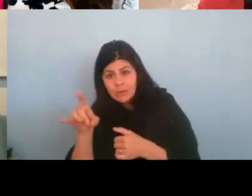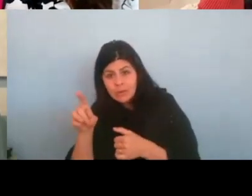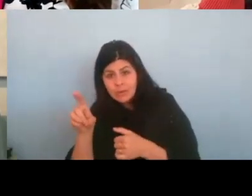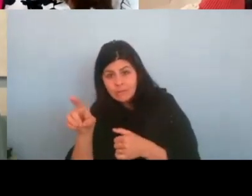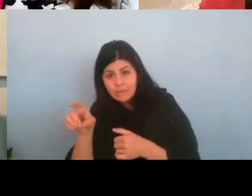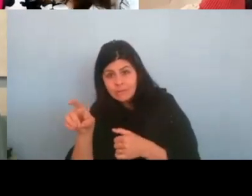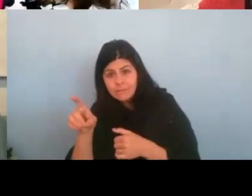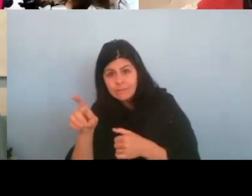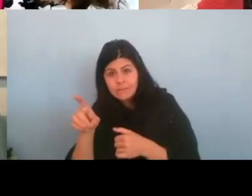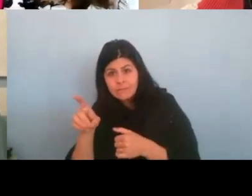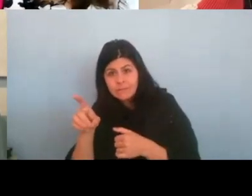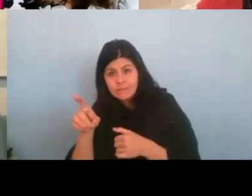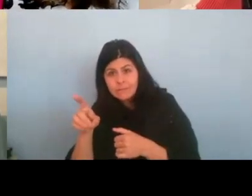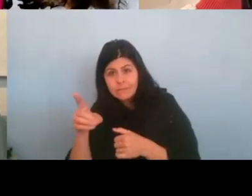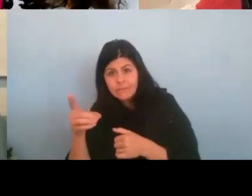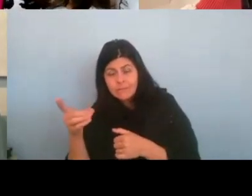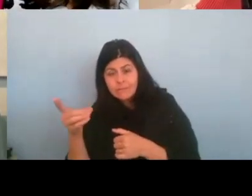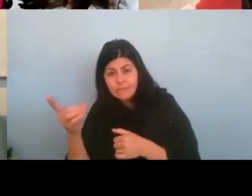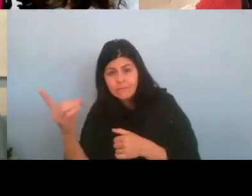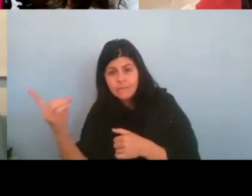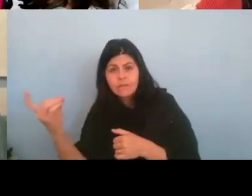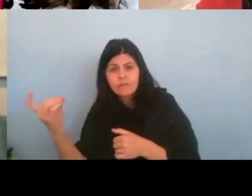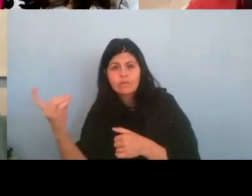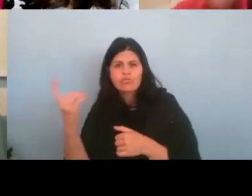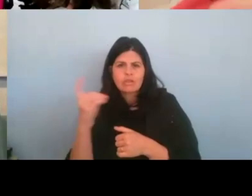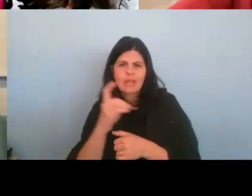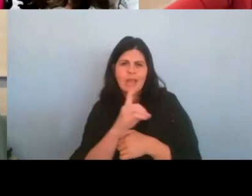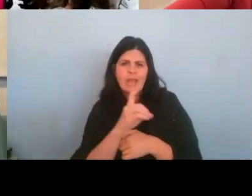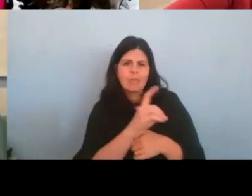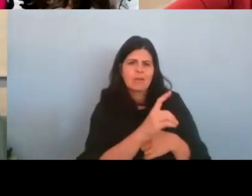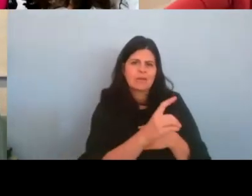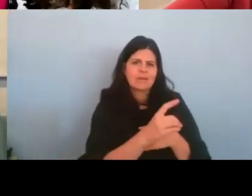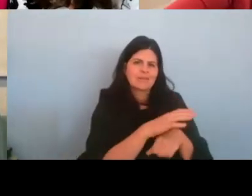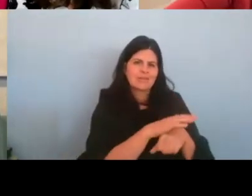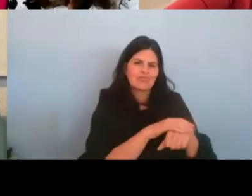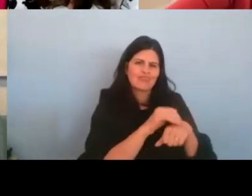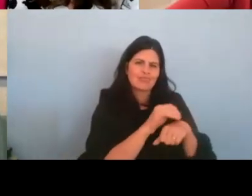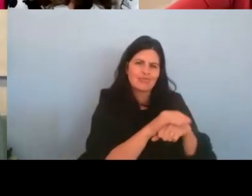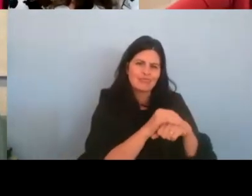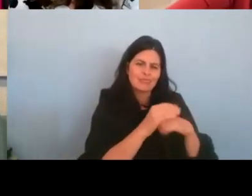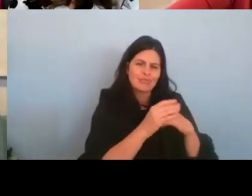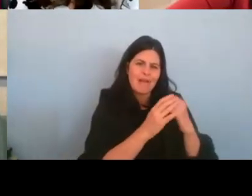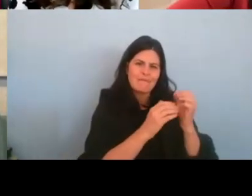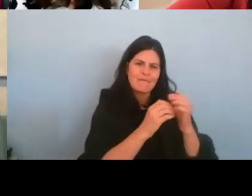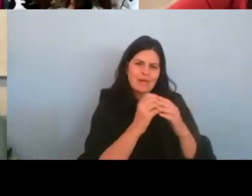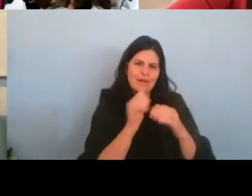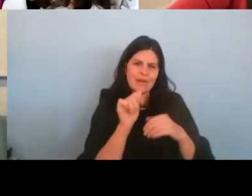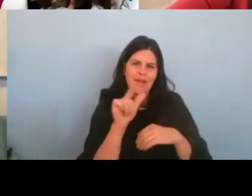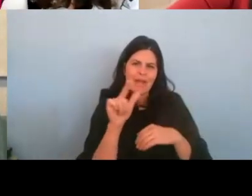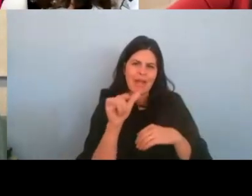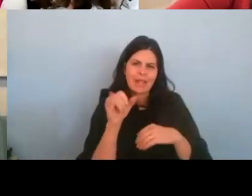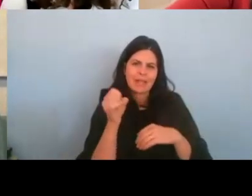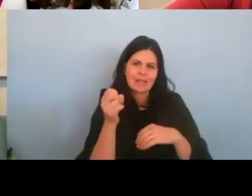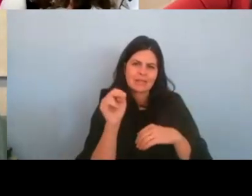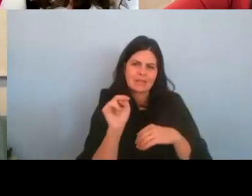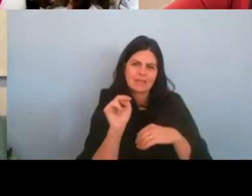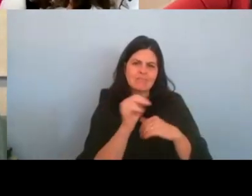You, you came in and you, she comforted Allison. Oh, yeah. Yeah. So.